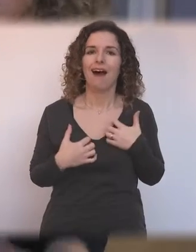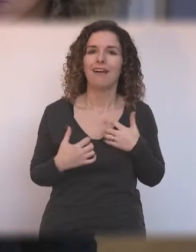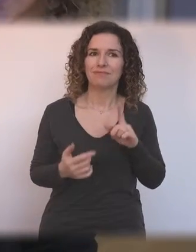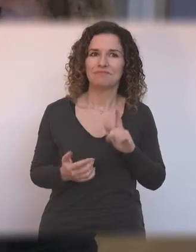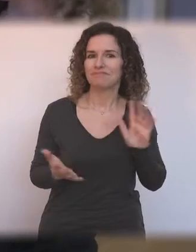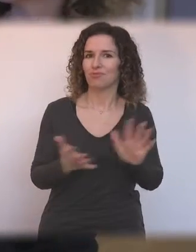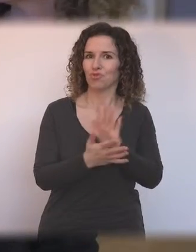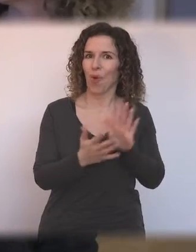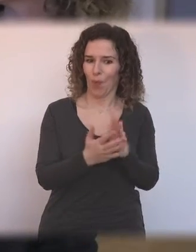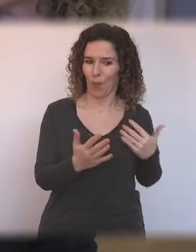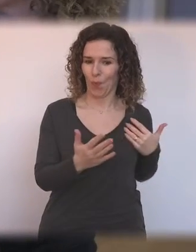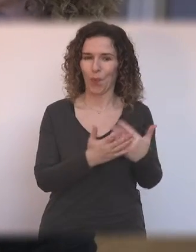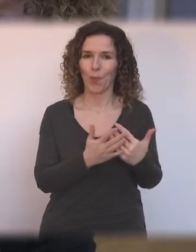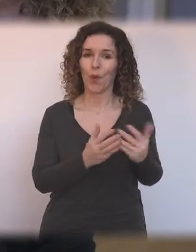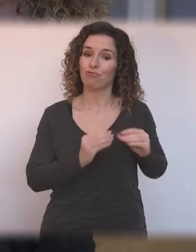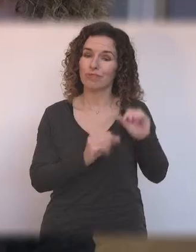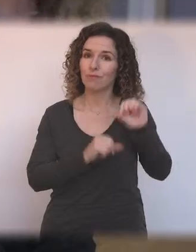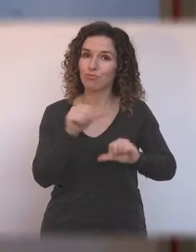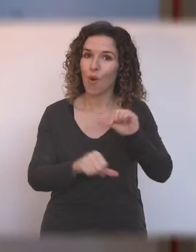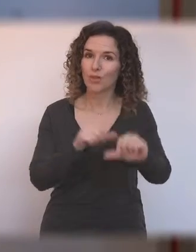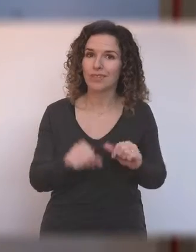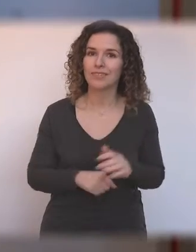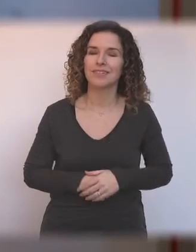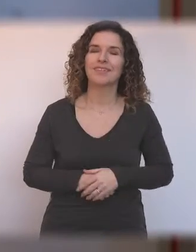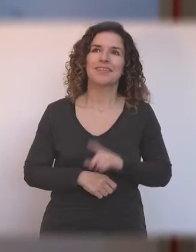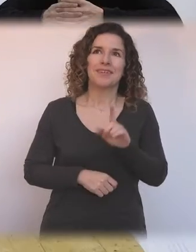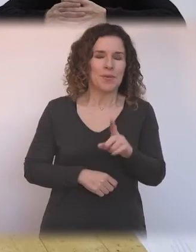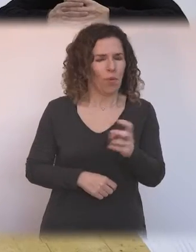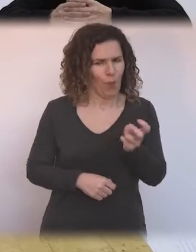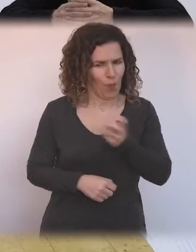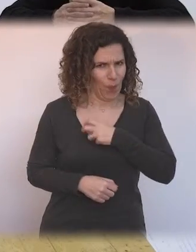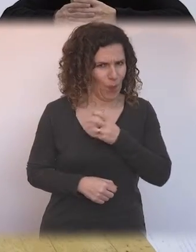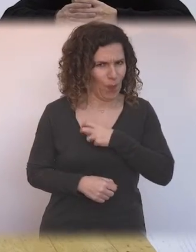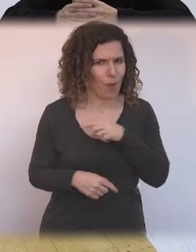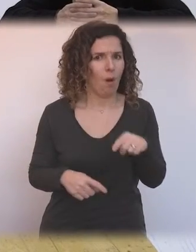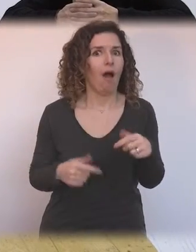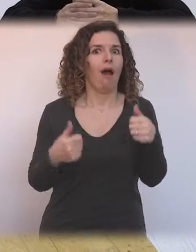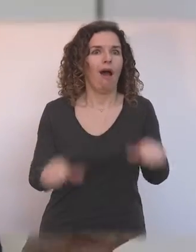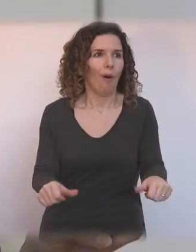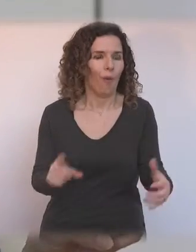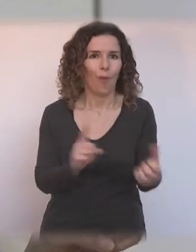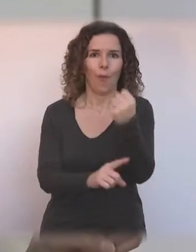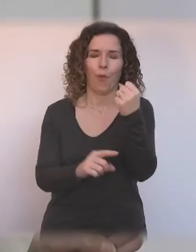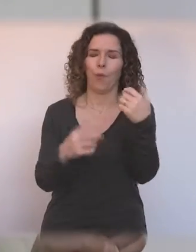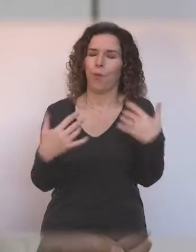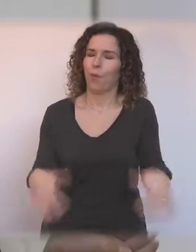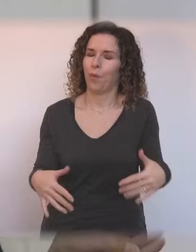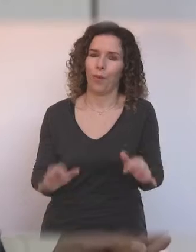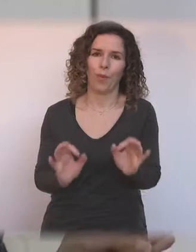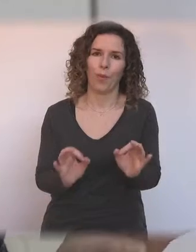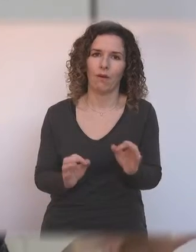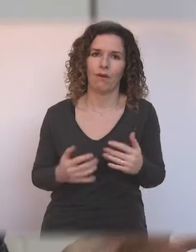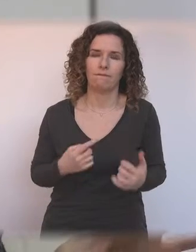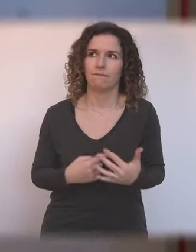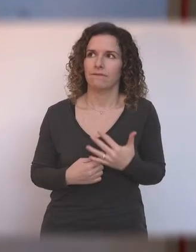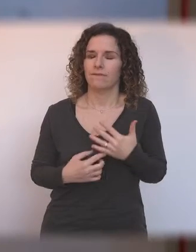I've just really enjoyed the creative process. It's really scary, but when it works, it's thrilling and it makes you,